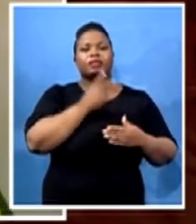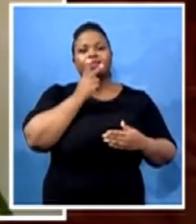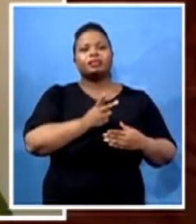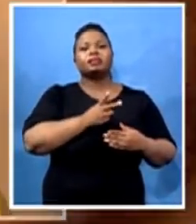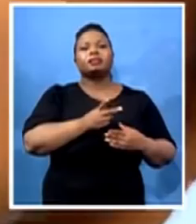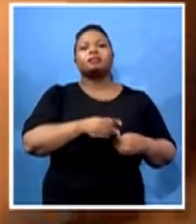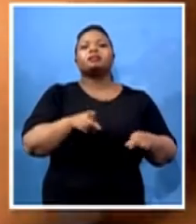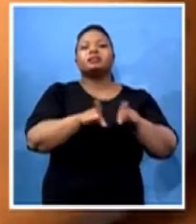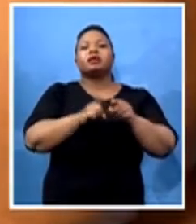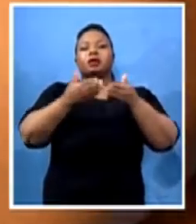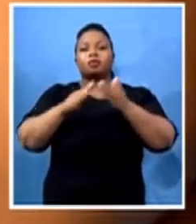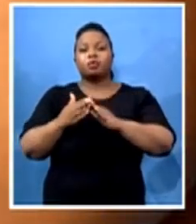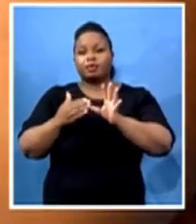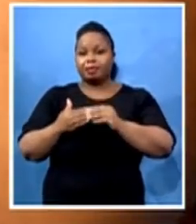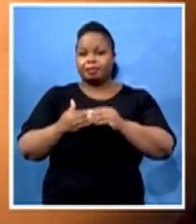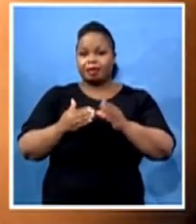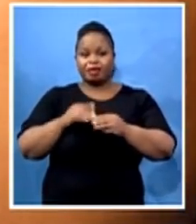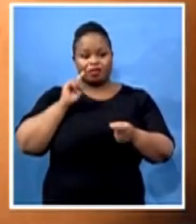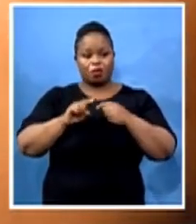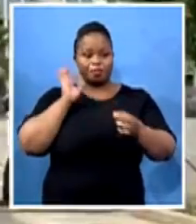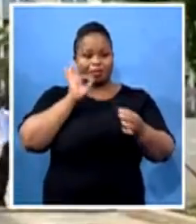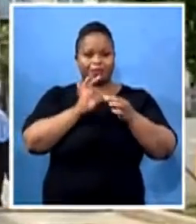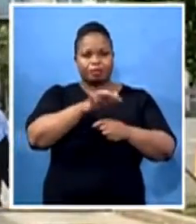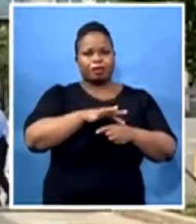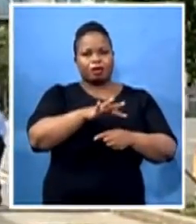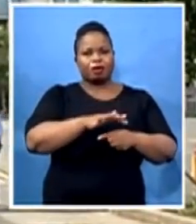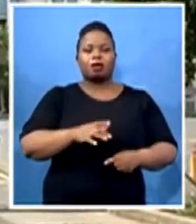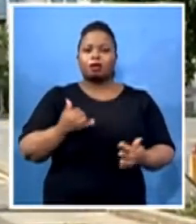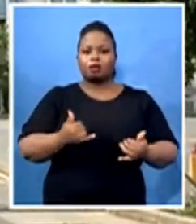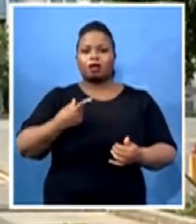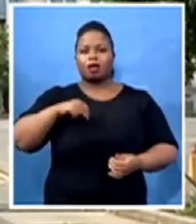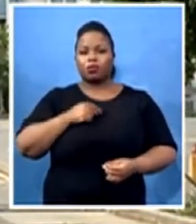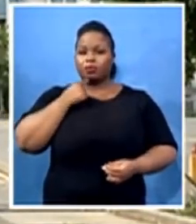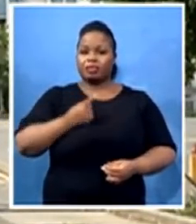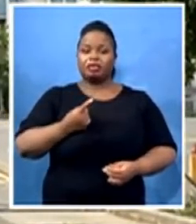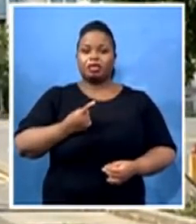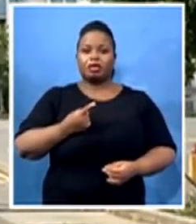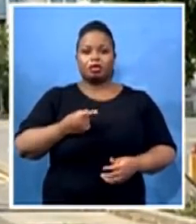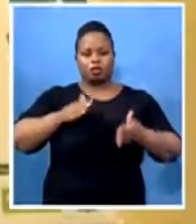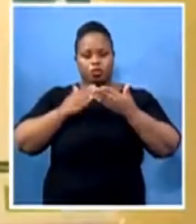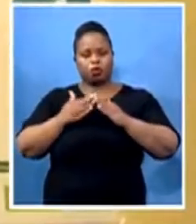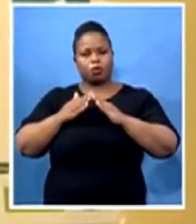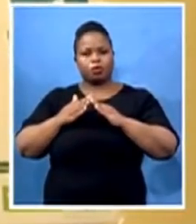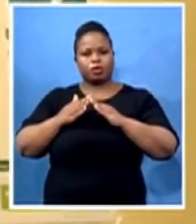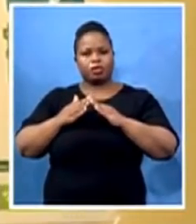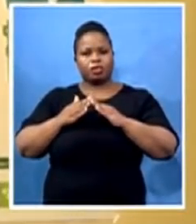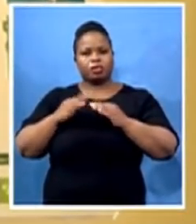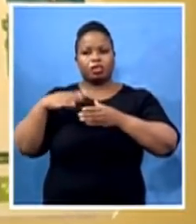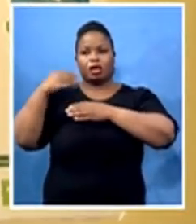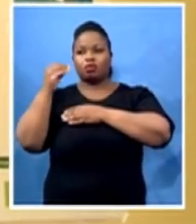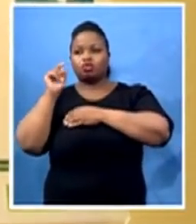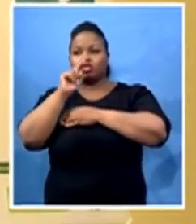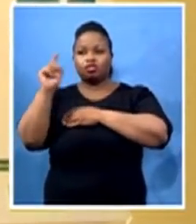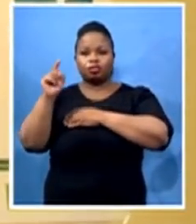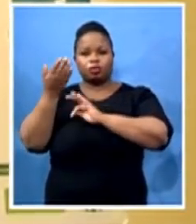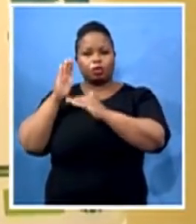that particular area. So, that's why we are saying our community outreach approach, which begins to